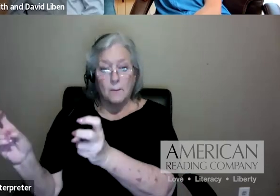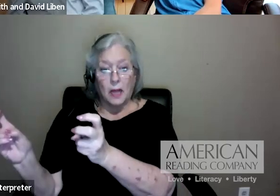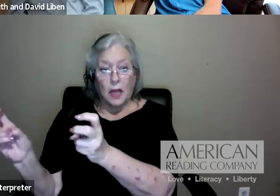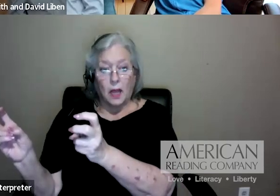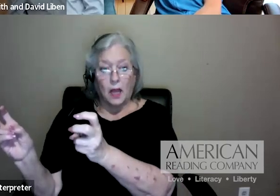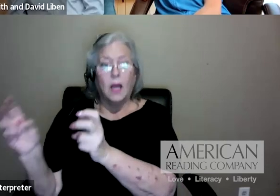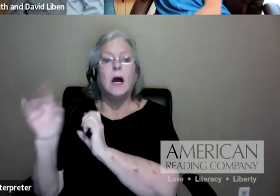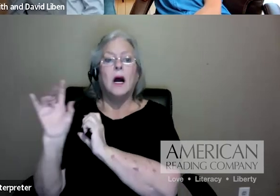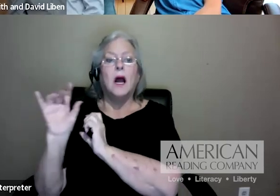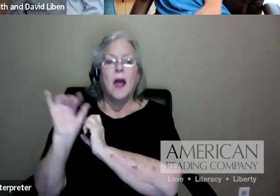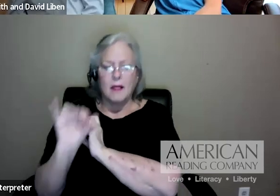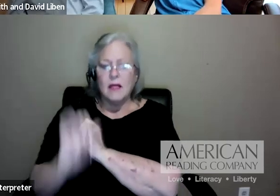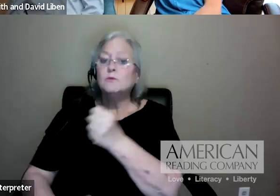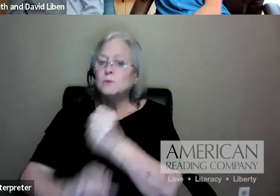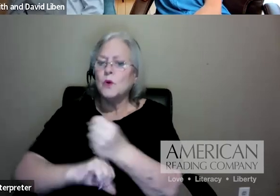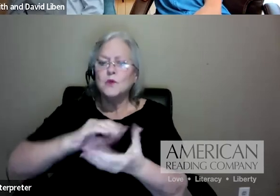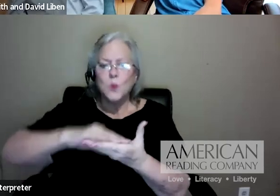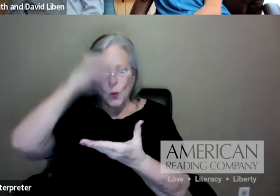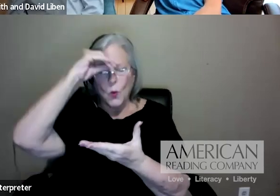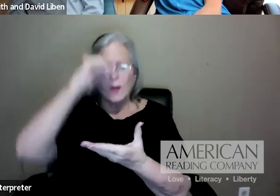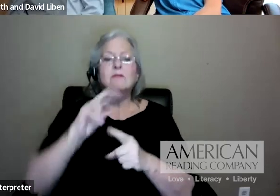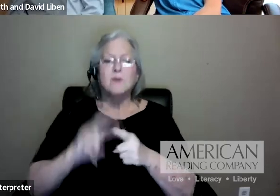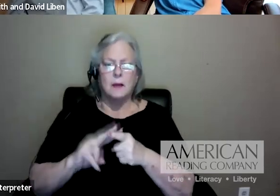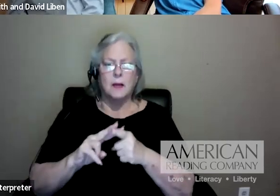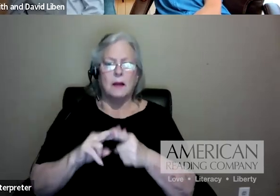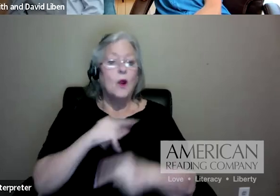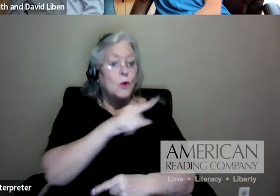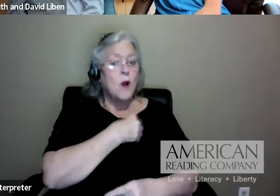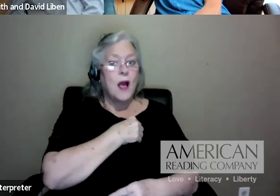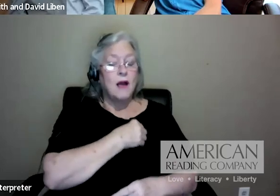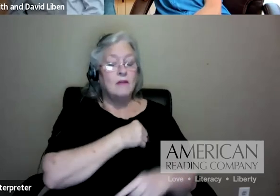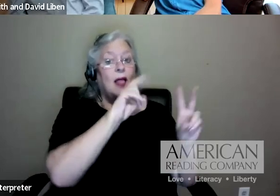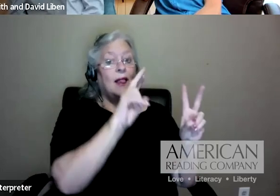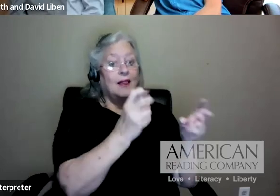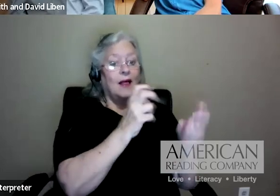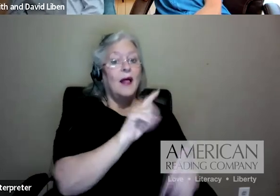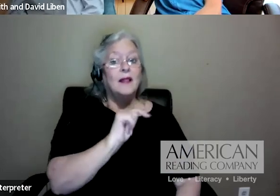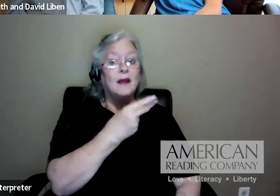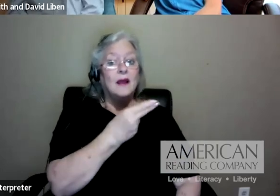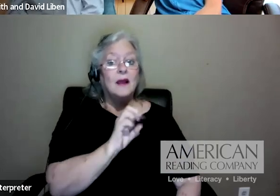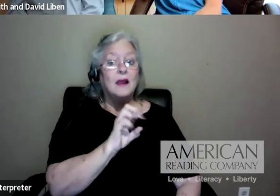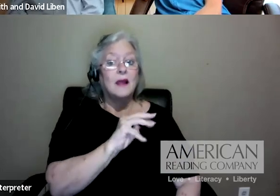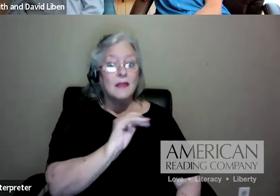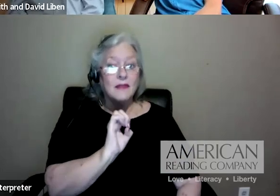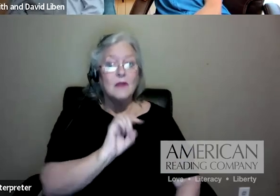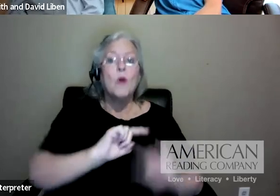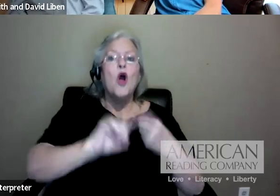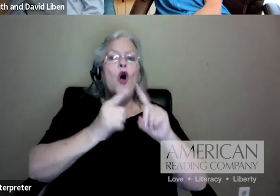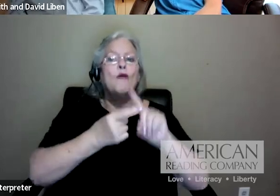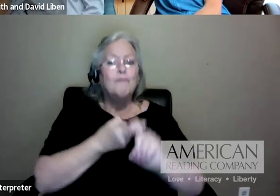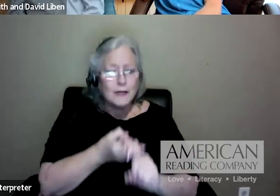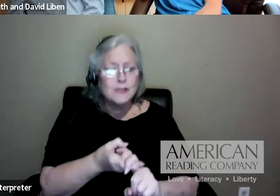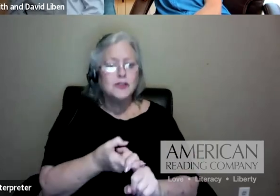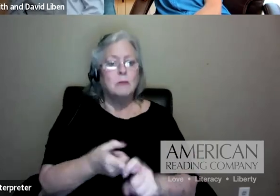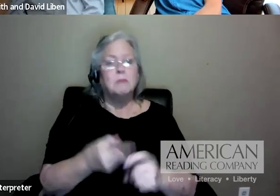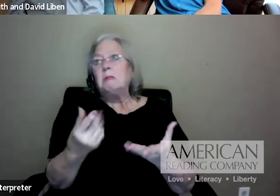supports learning vocabulary. So if you have a theme such as friendship, one text could be about a boy who lost his